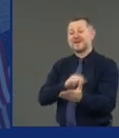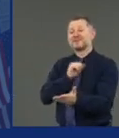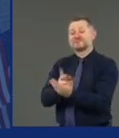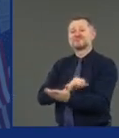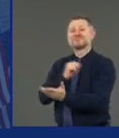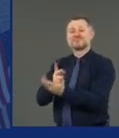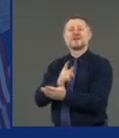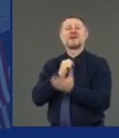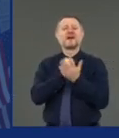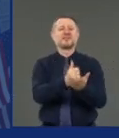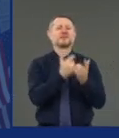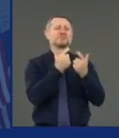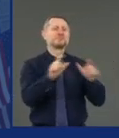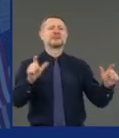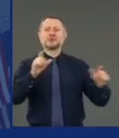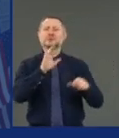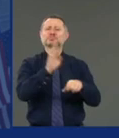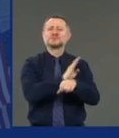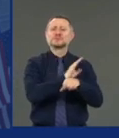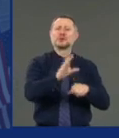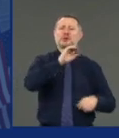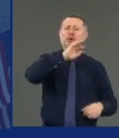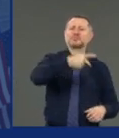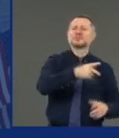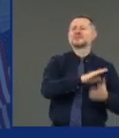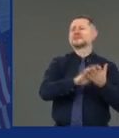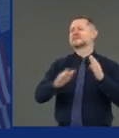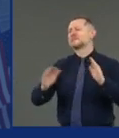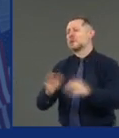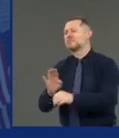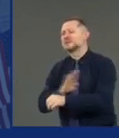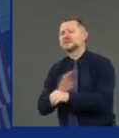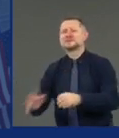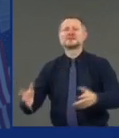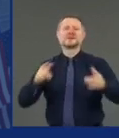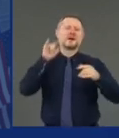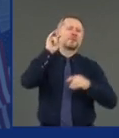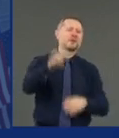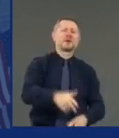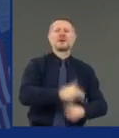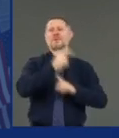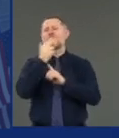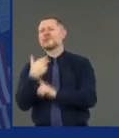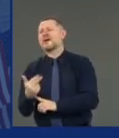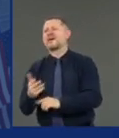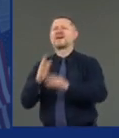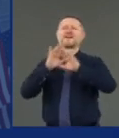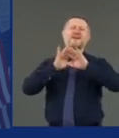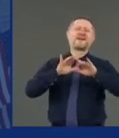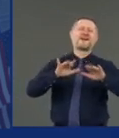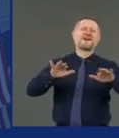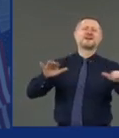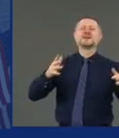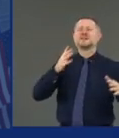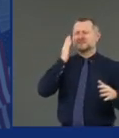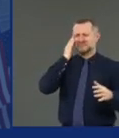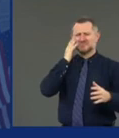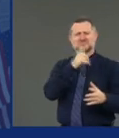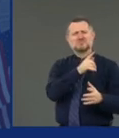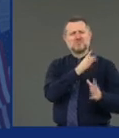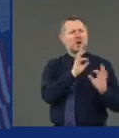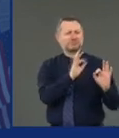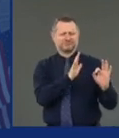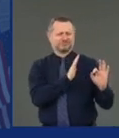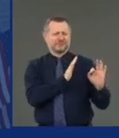small businesses, hotels, airlines, all sorts of business interests. That's great. But